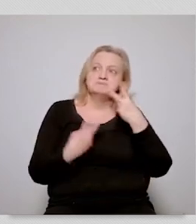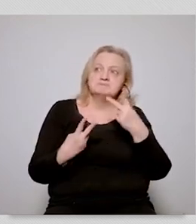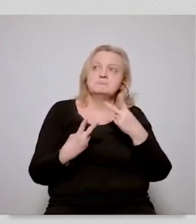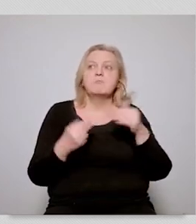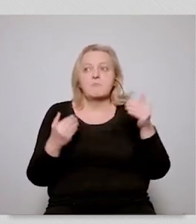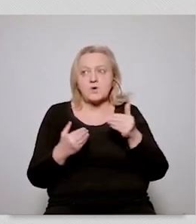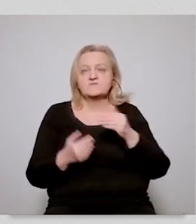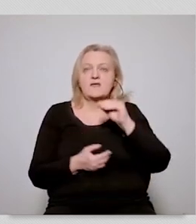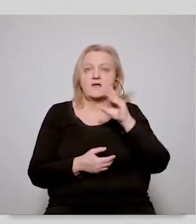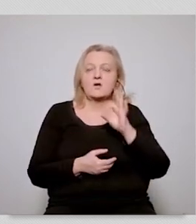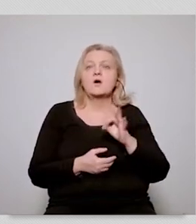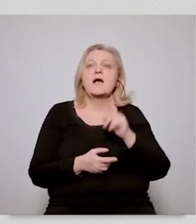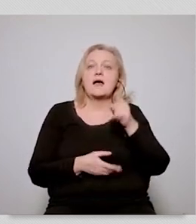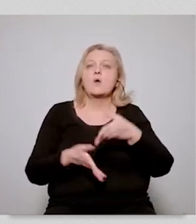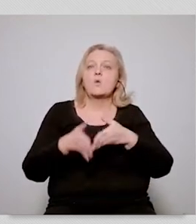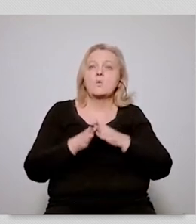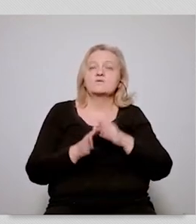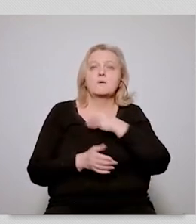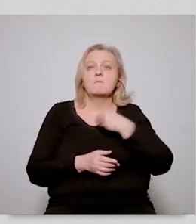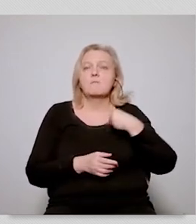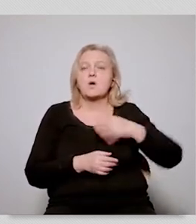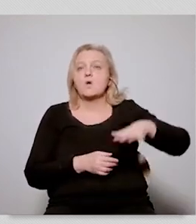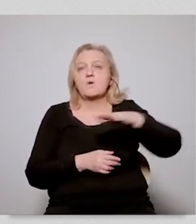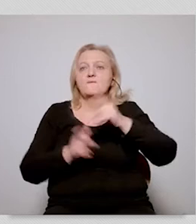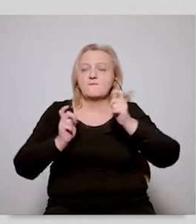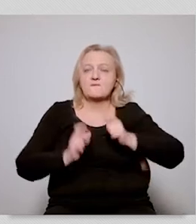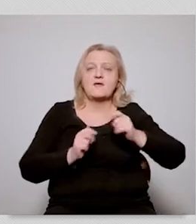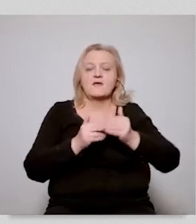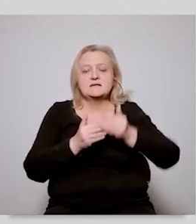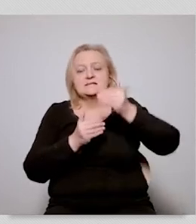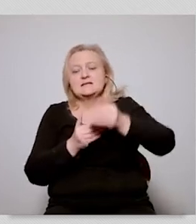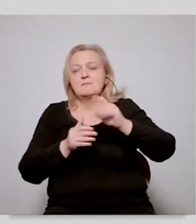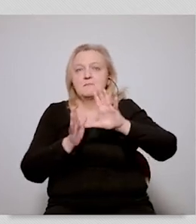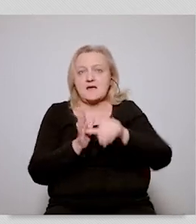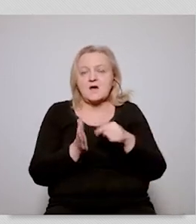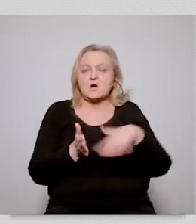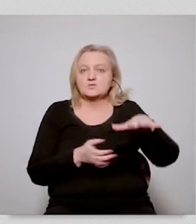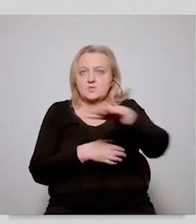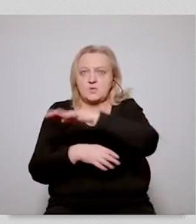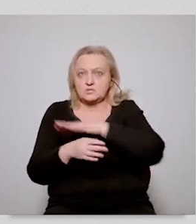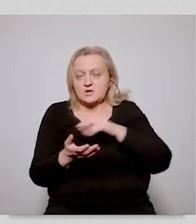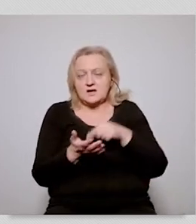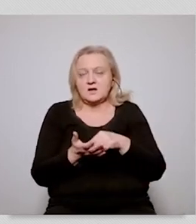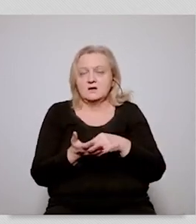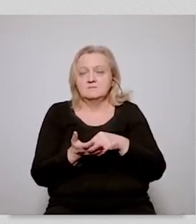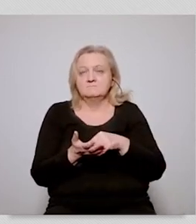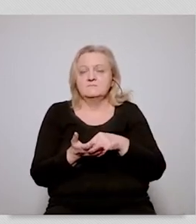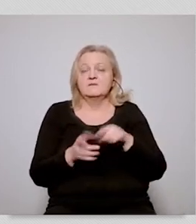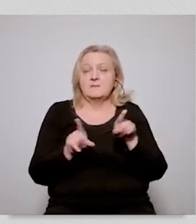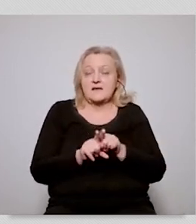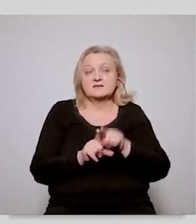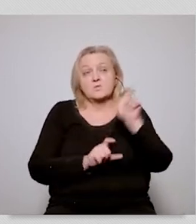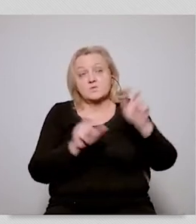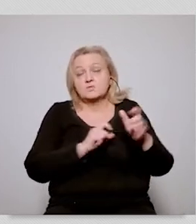conservative i think tank notices a lot of ecological potential in the polish provincial areas and